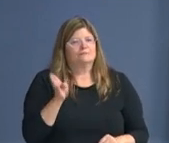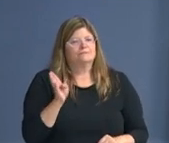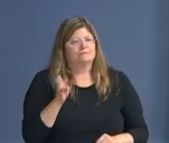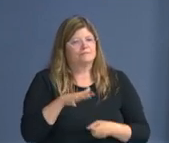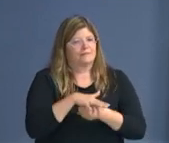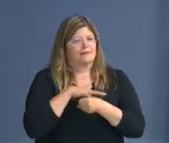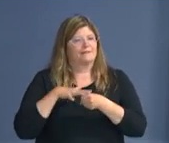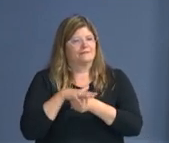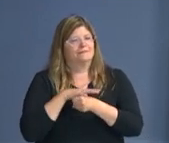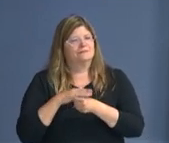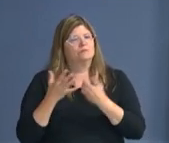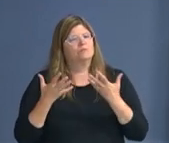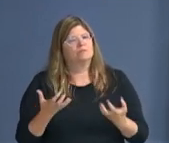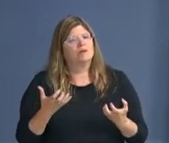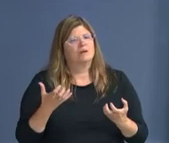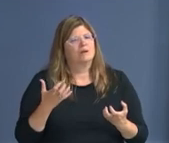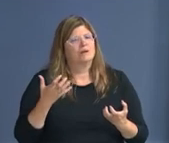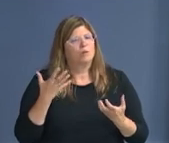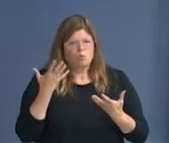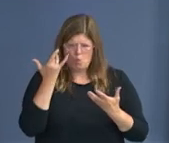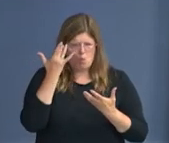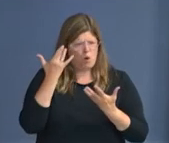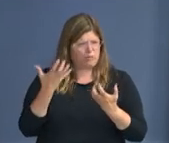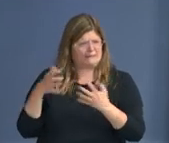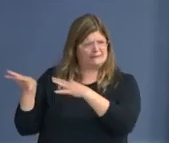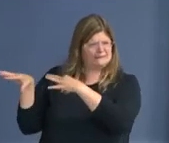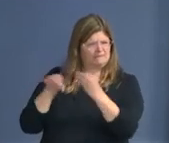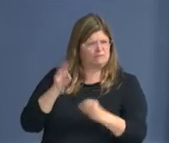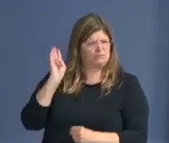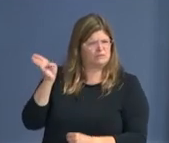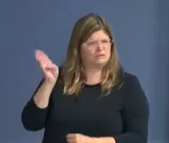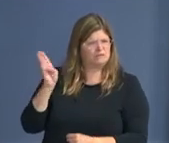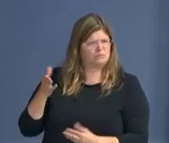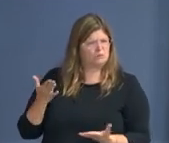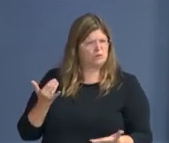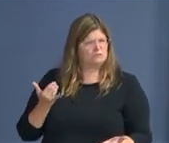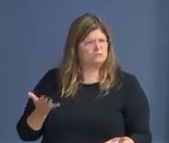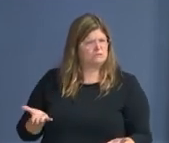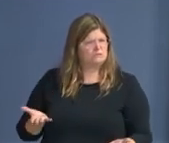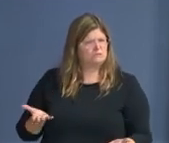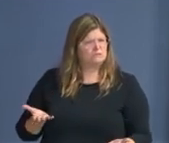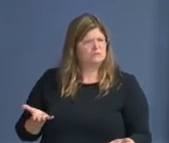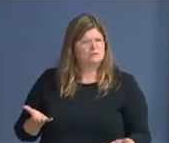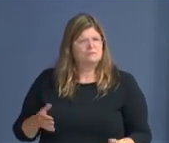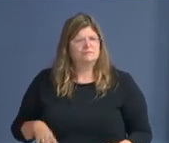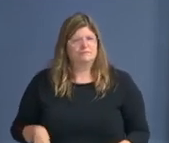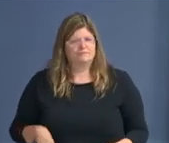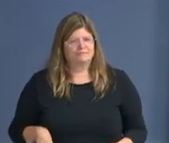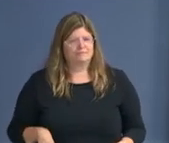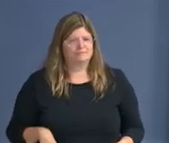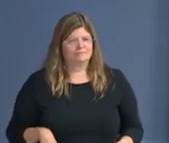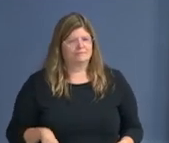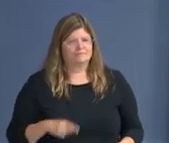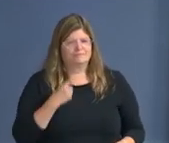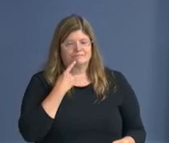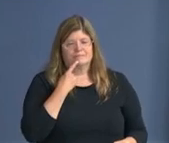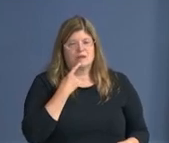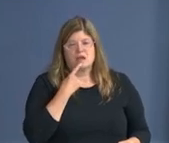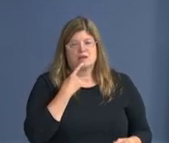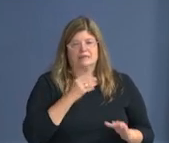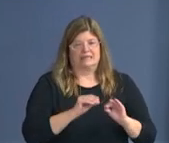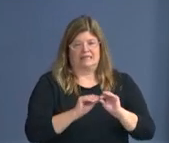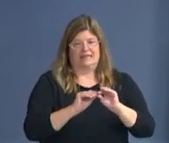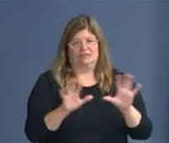I won't get into that. I'll just say, who wouldn't want to move to the best city in the world? Uh, and, uh,